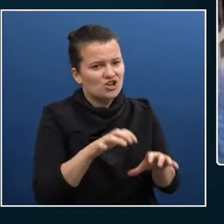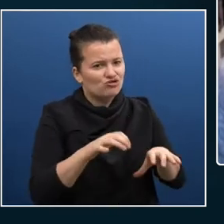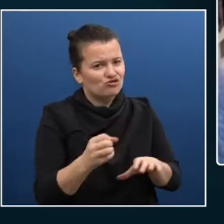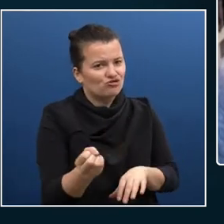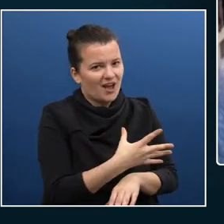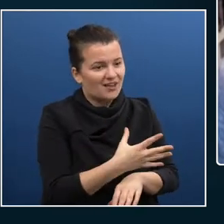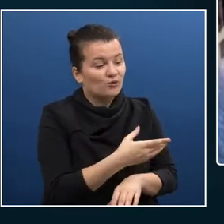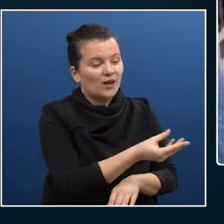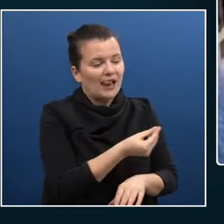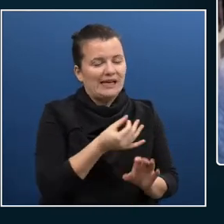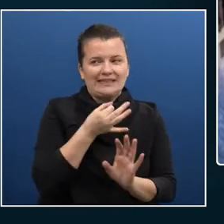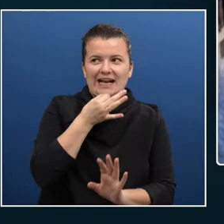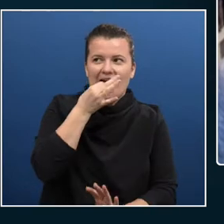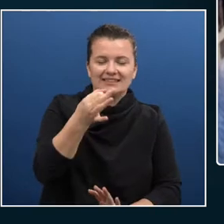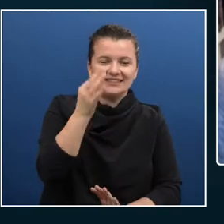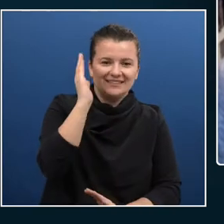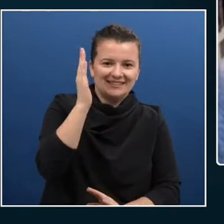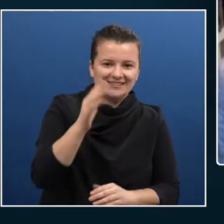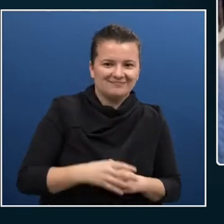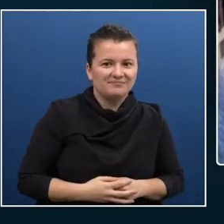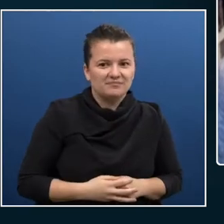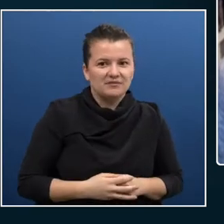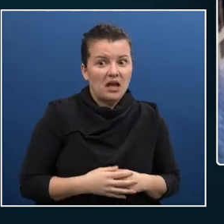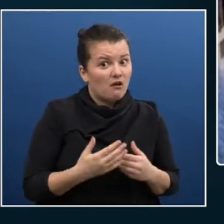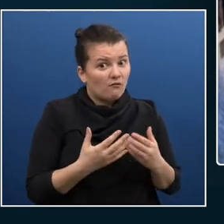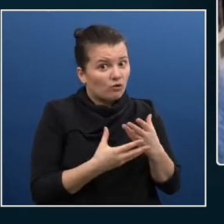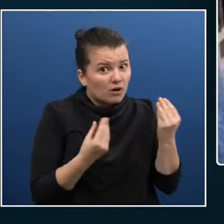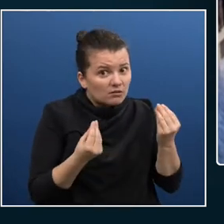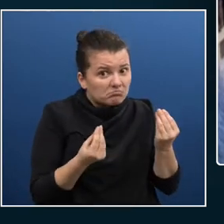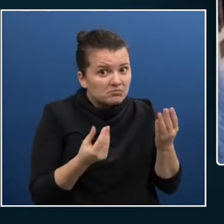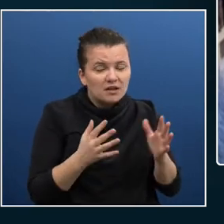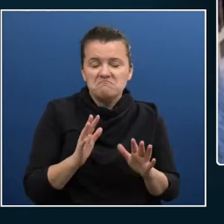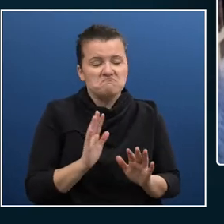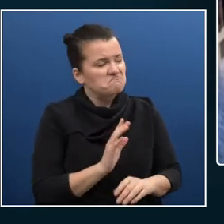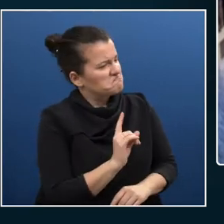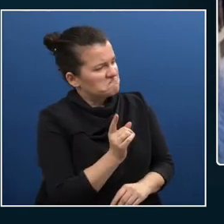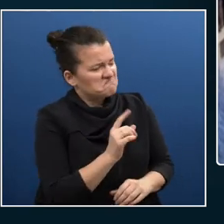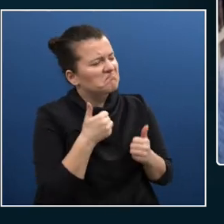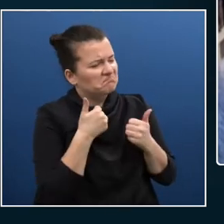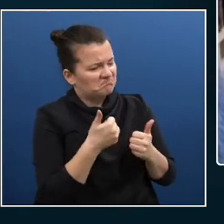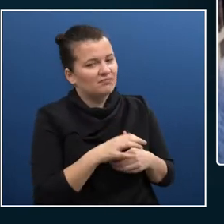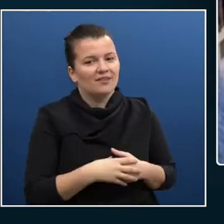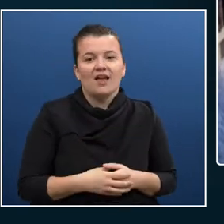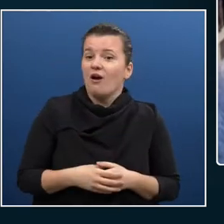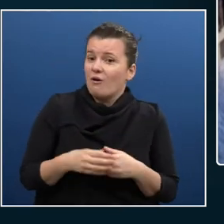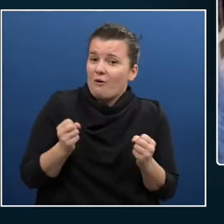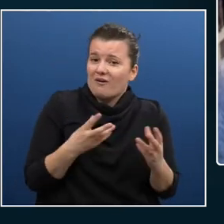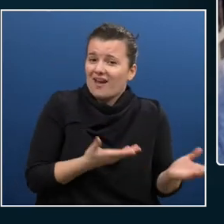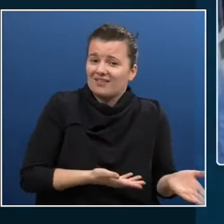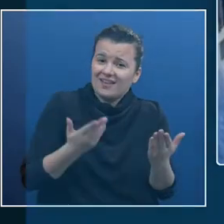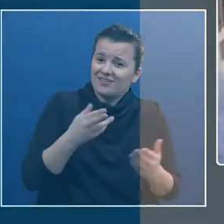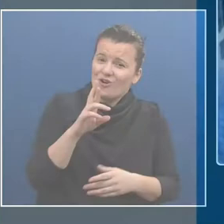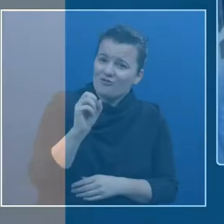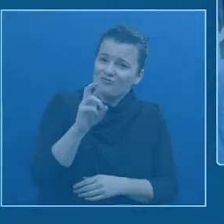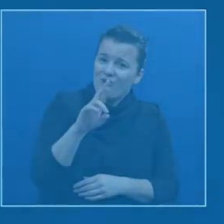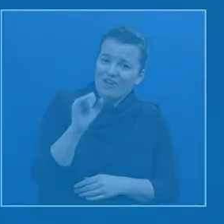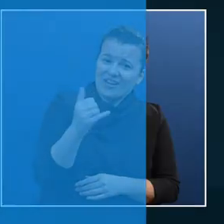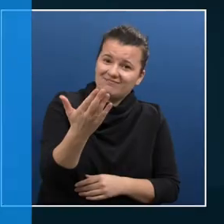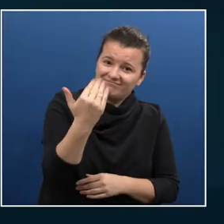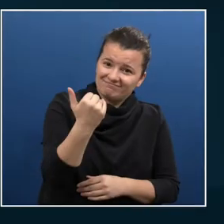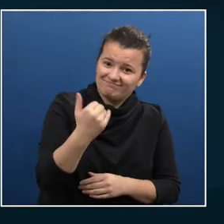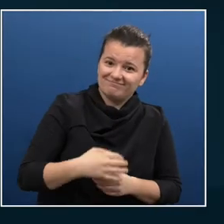And I'm not forgetting anything, right, Luke? So I think we can get Rory in here. So, Rory, are you here?